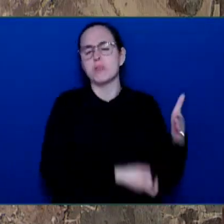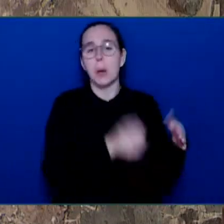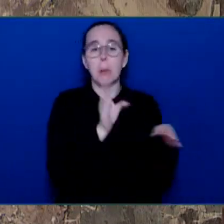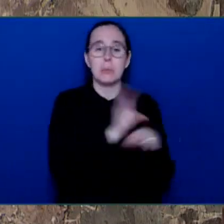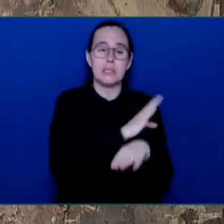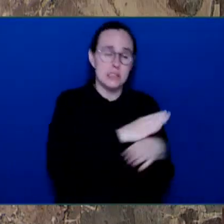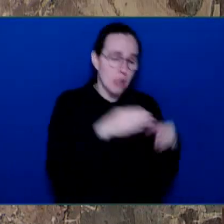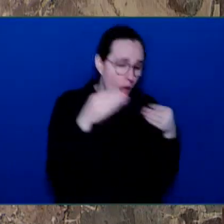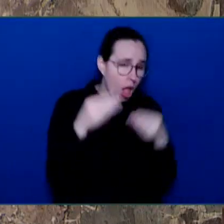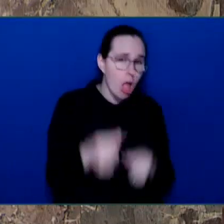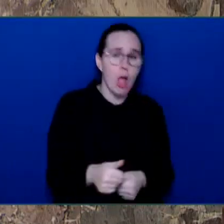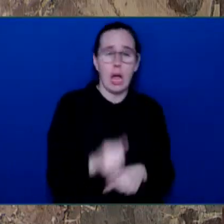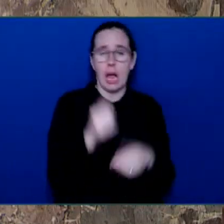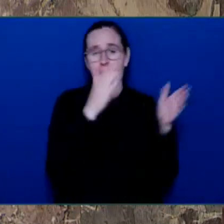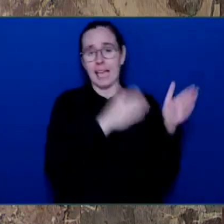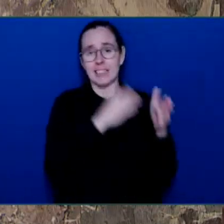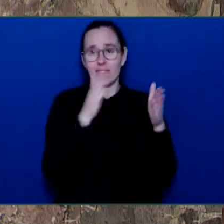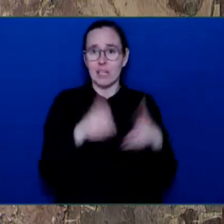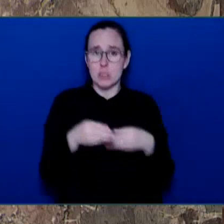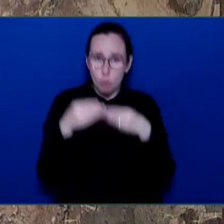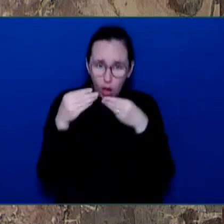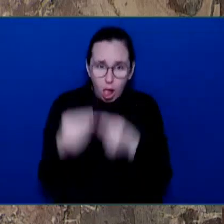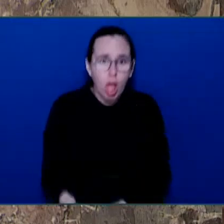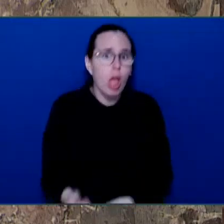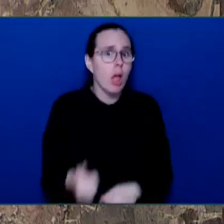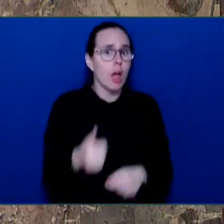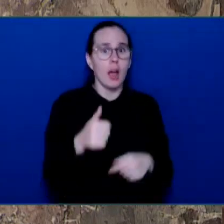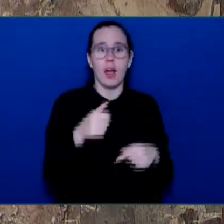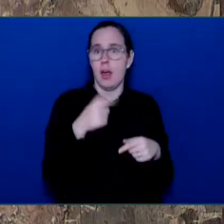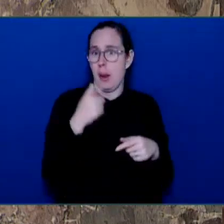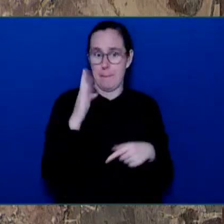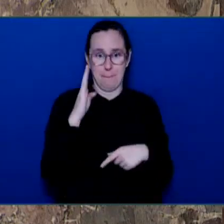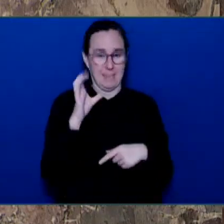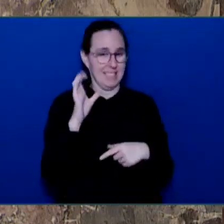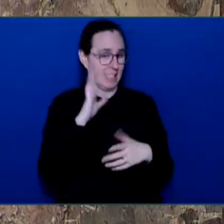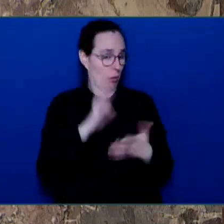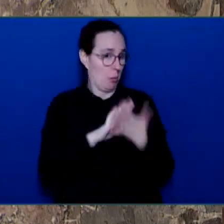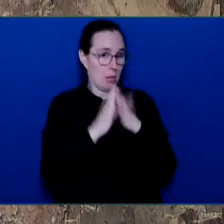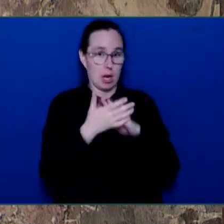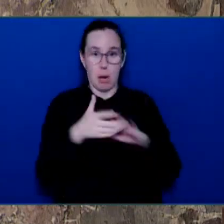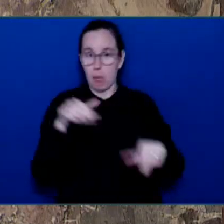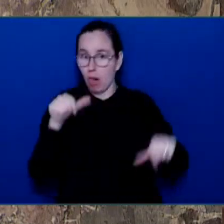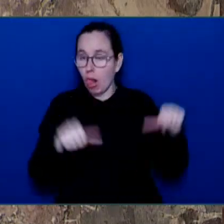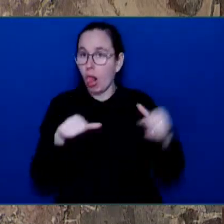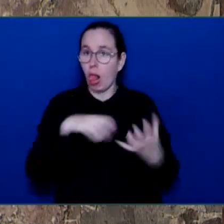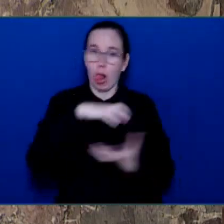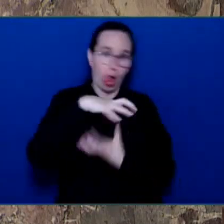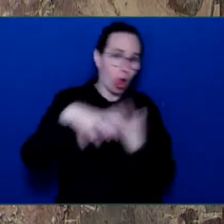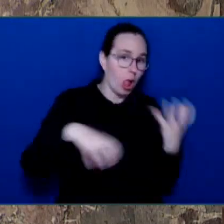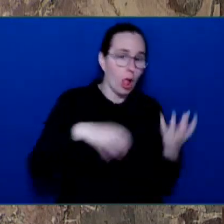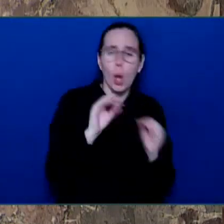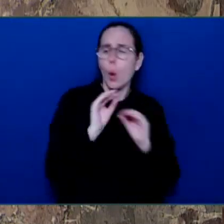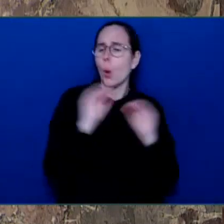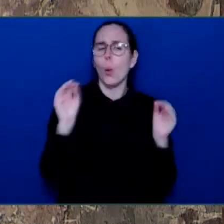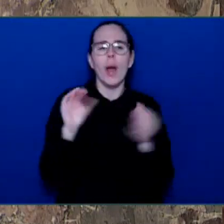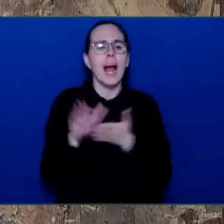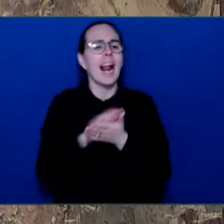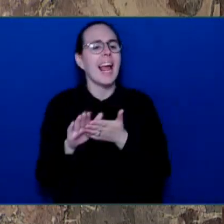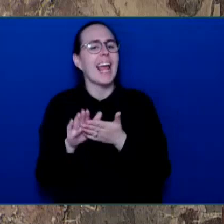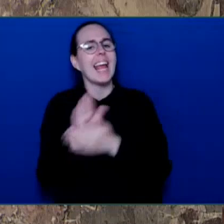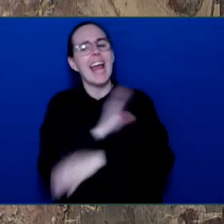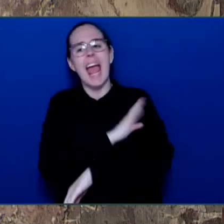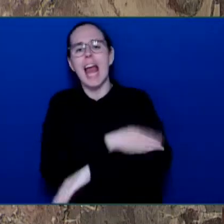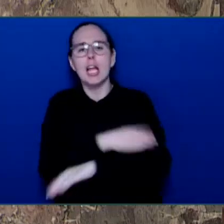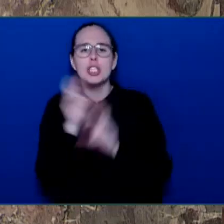Columbia behind the the kind of clean energy investments that we saw just last week with an investment